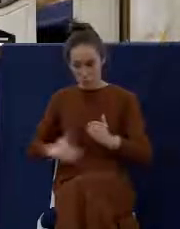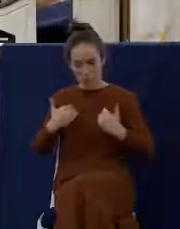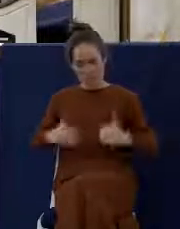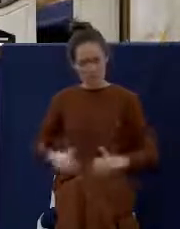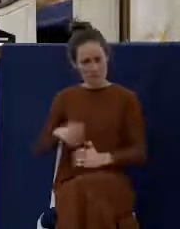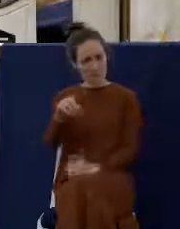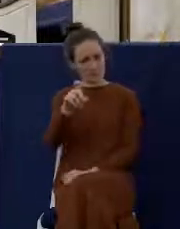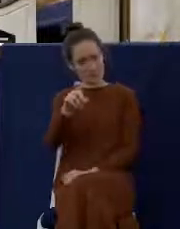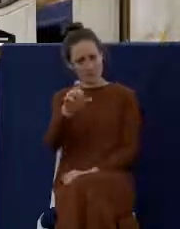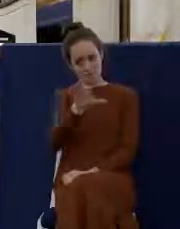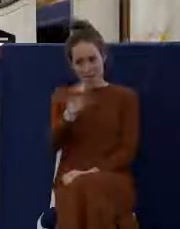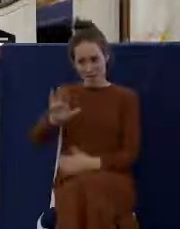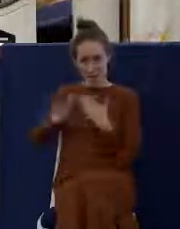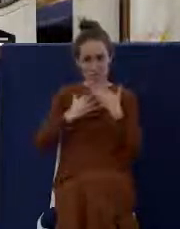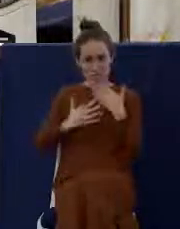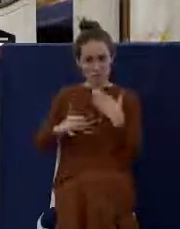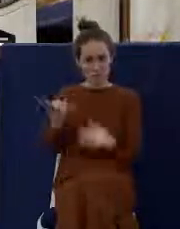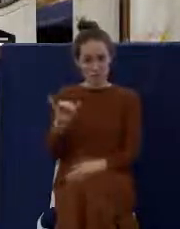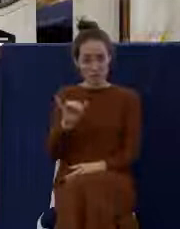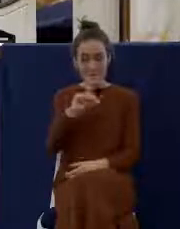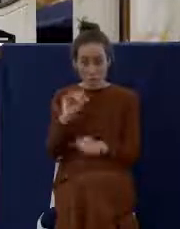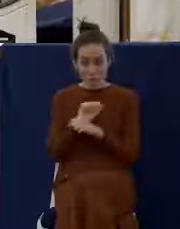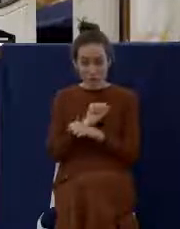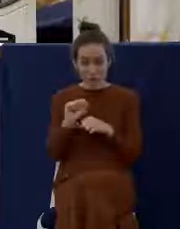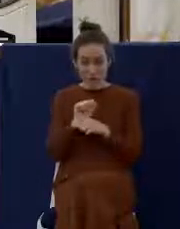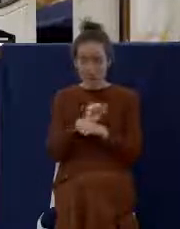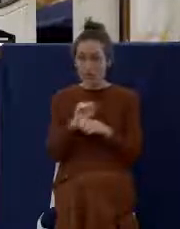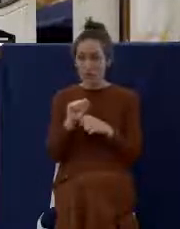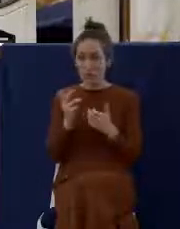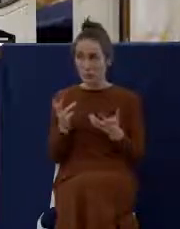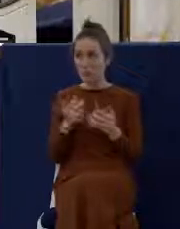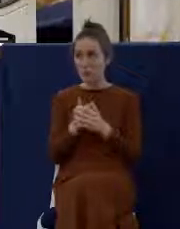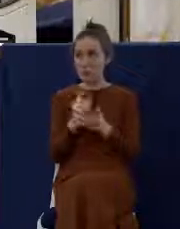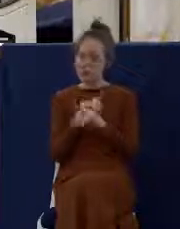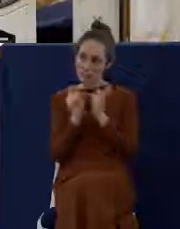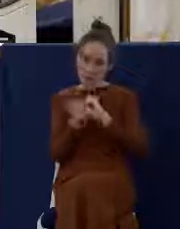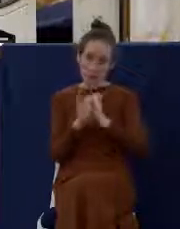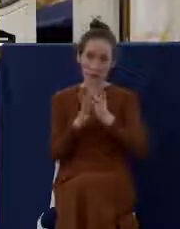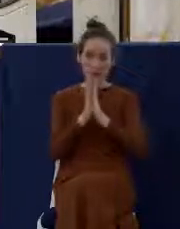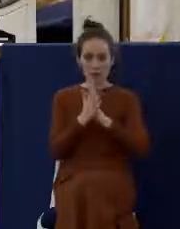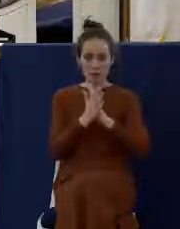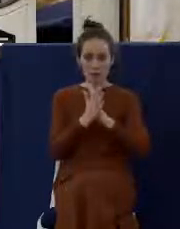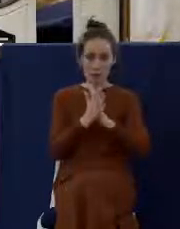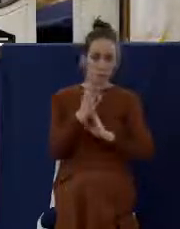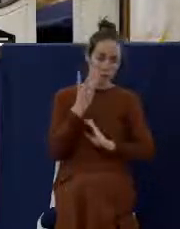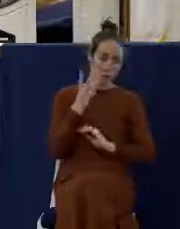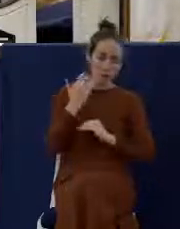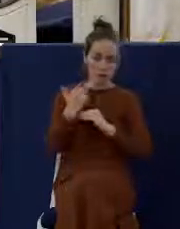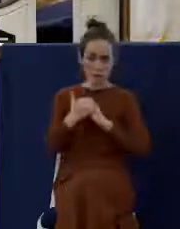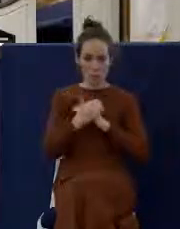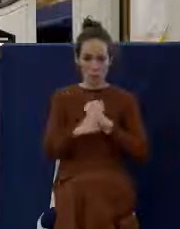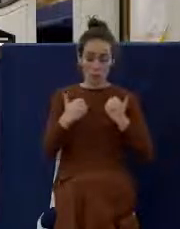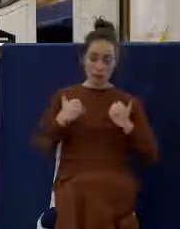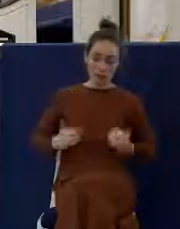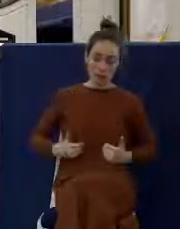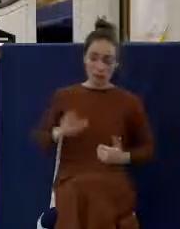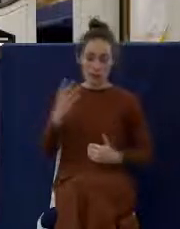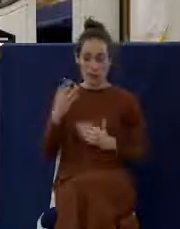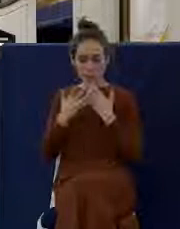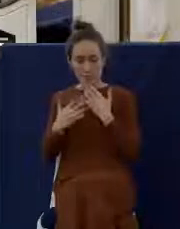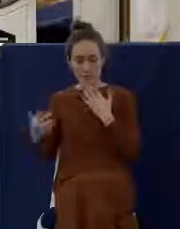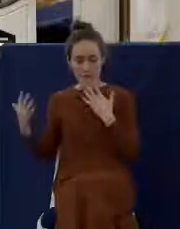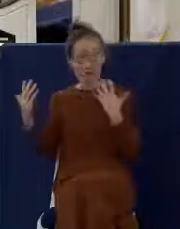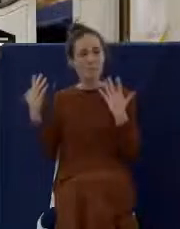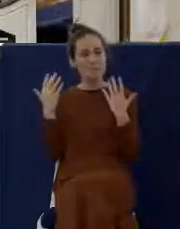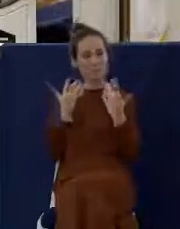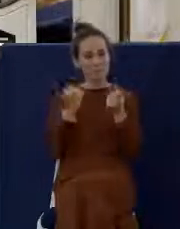and you're taking in the blood of Christ, literally. It transforms into those elements, which creates a whole bunch